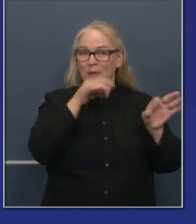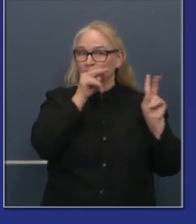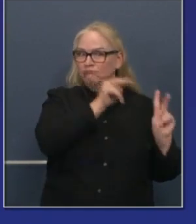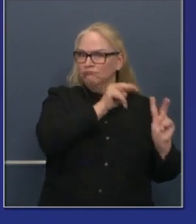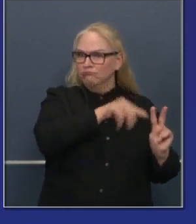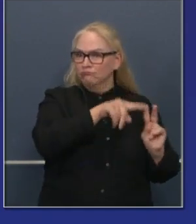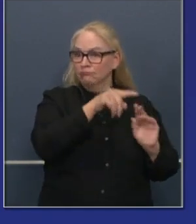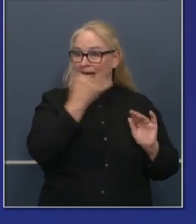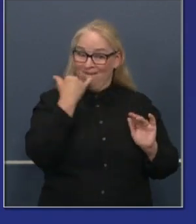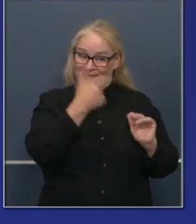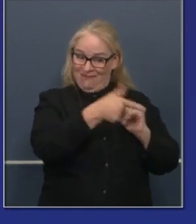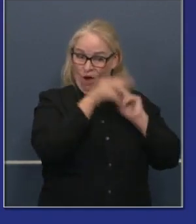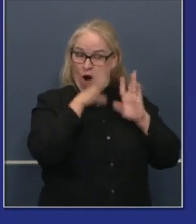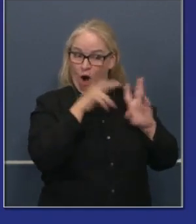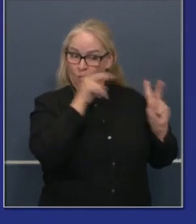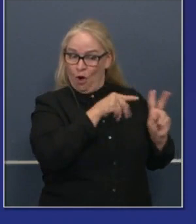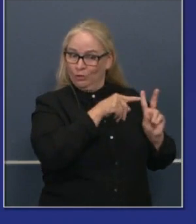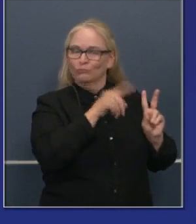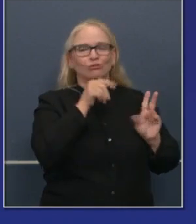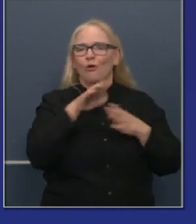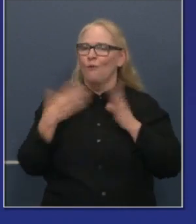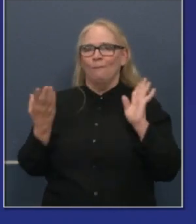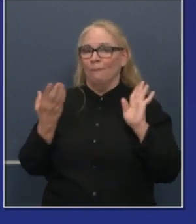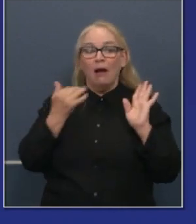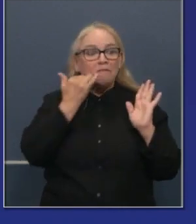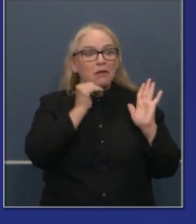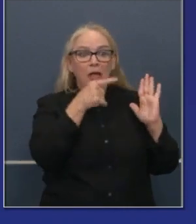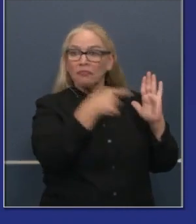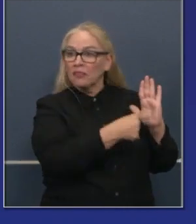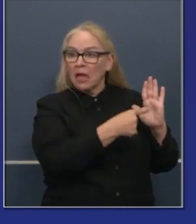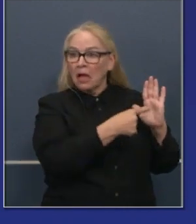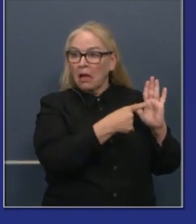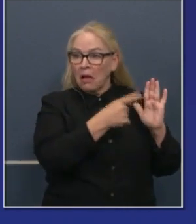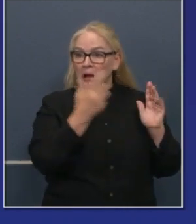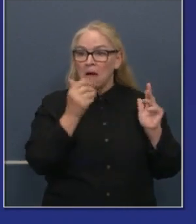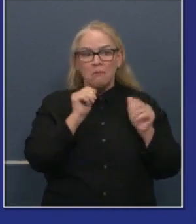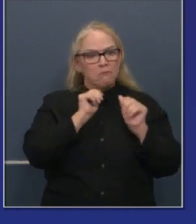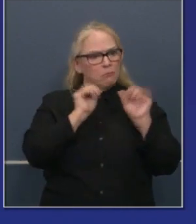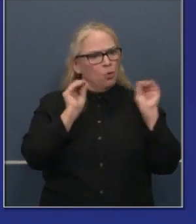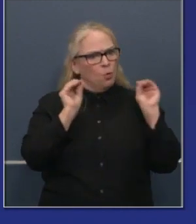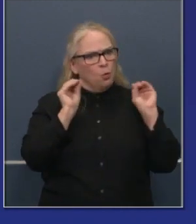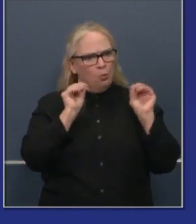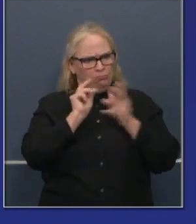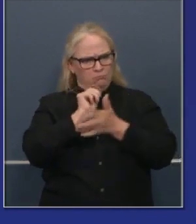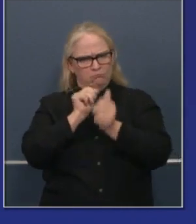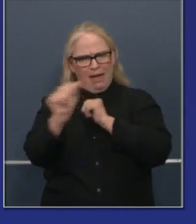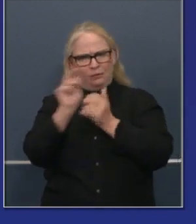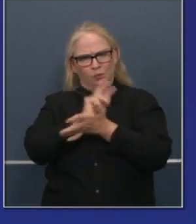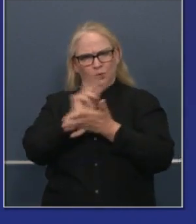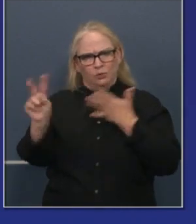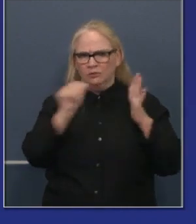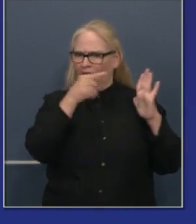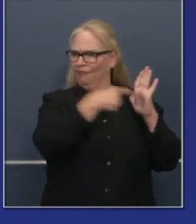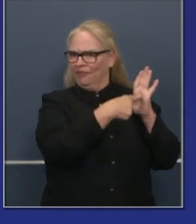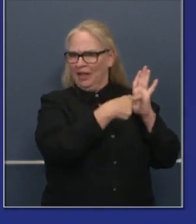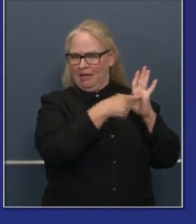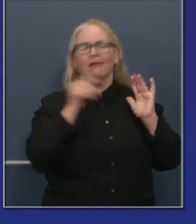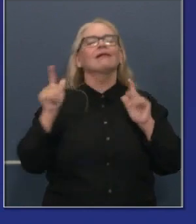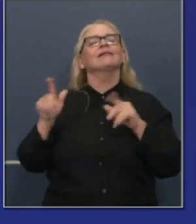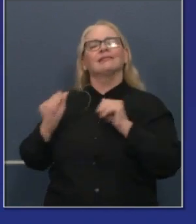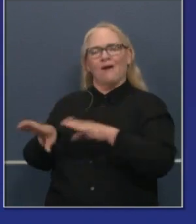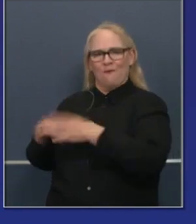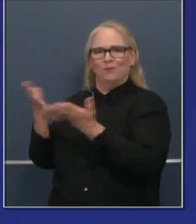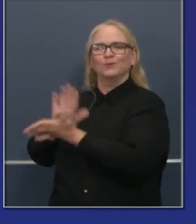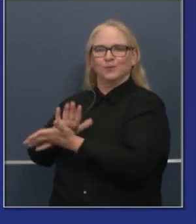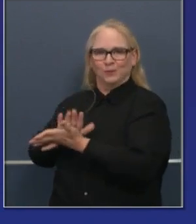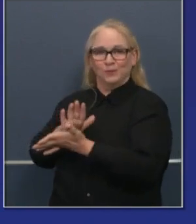If you've tuned into these daily briefings, you're very familiar with our monitoring list. I'll be updating that list later in the